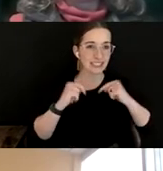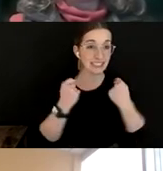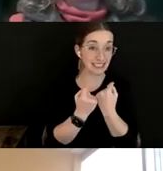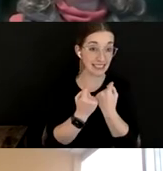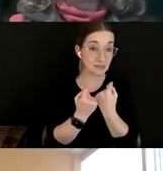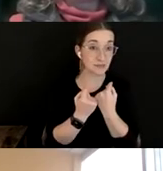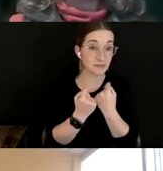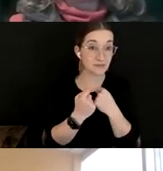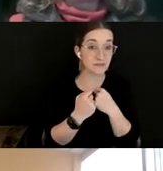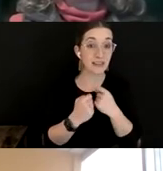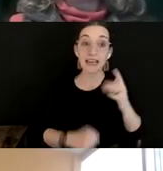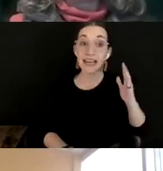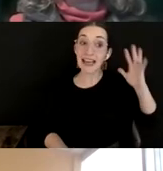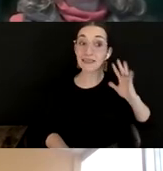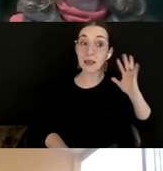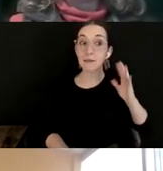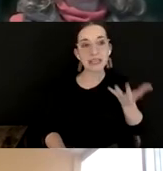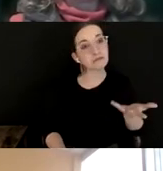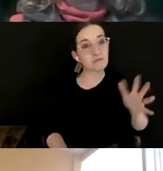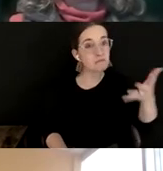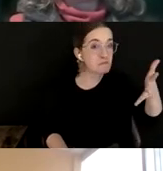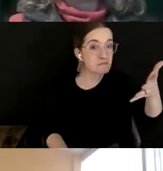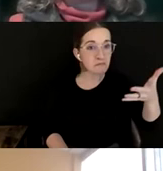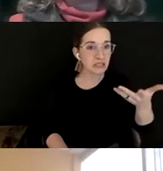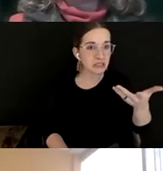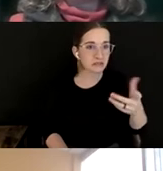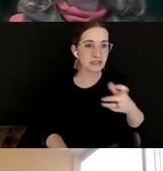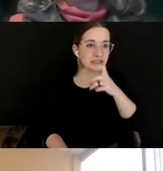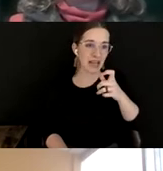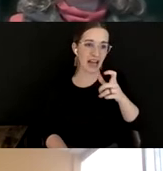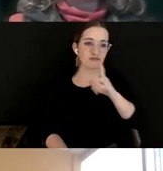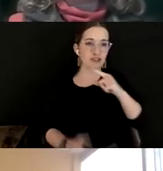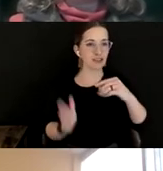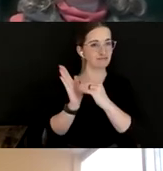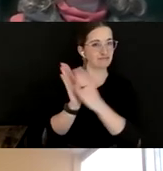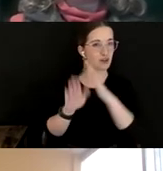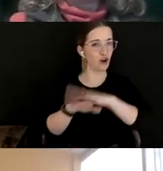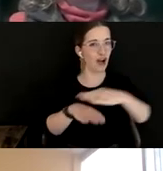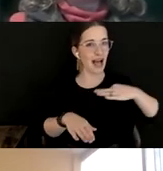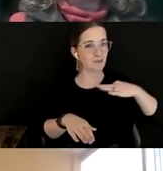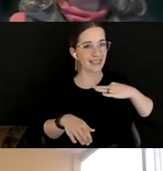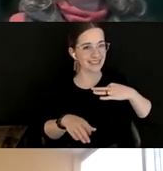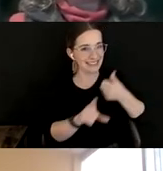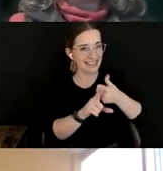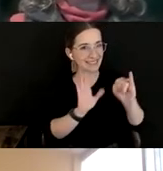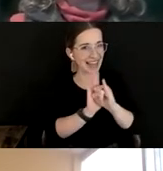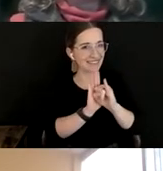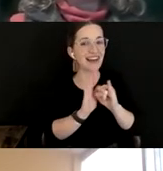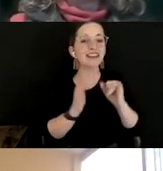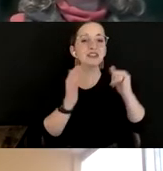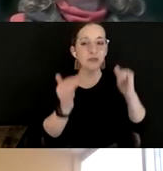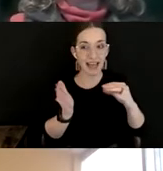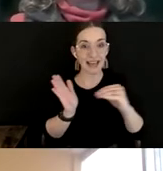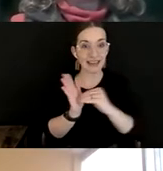And in the past, we wouldn't have necessarily had them do that in their application materials. So it would have made the process